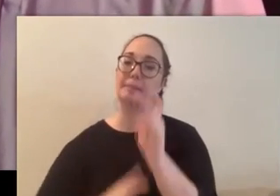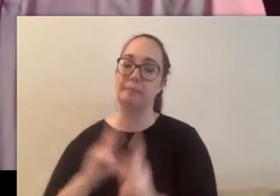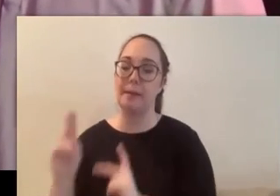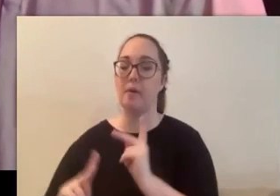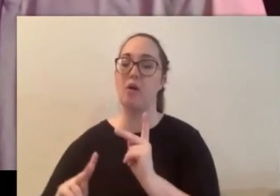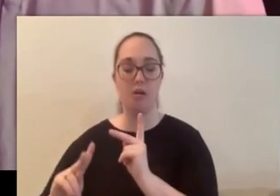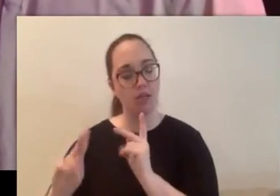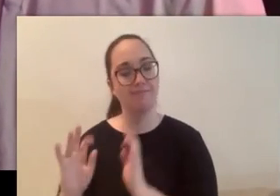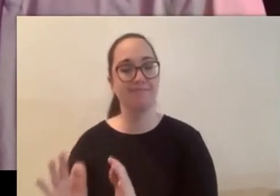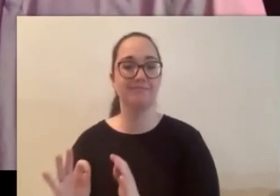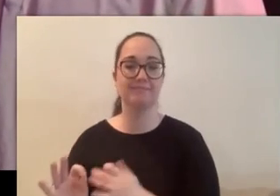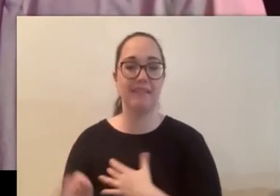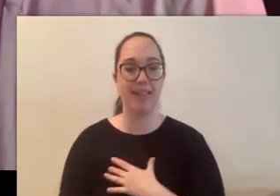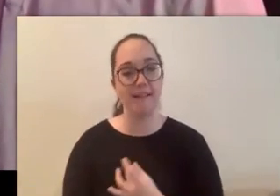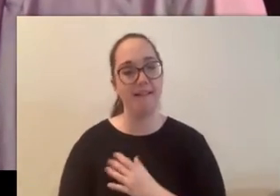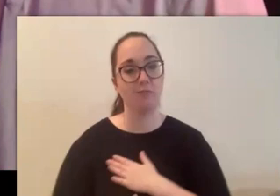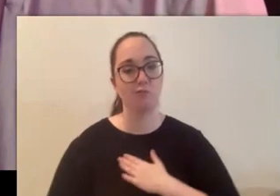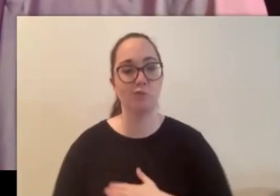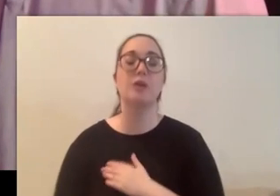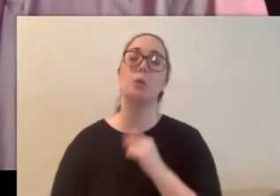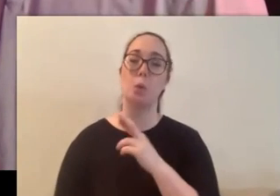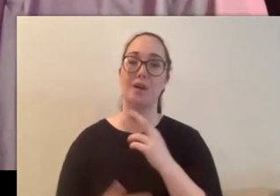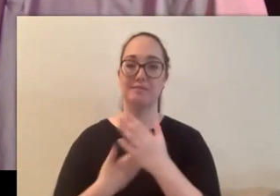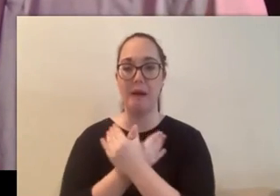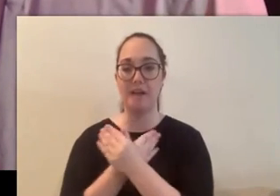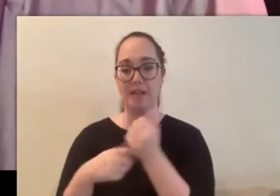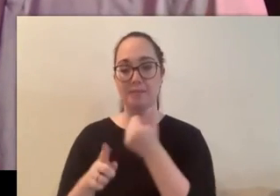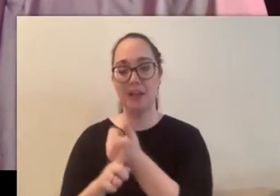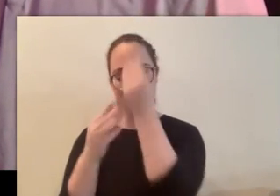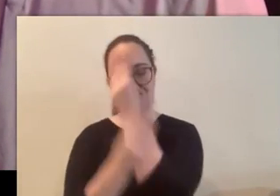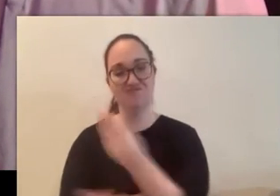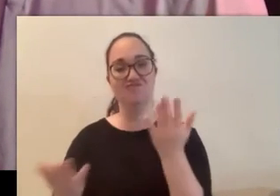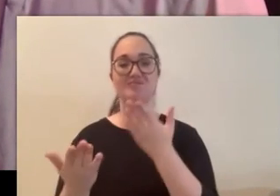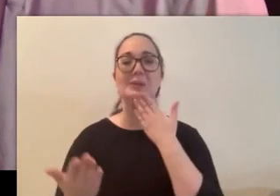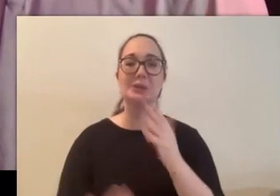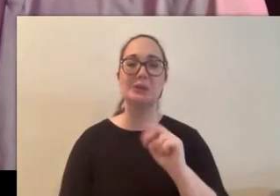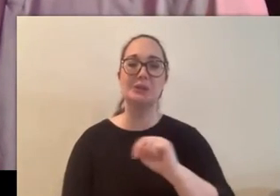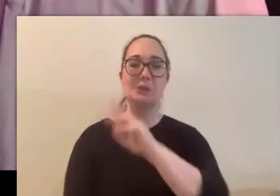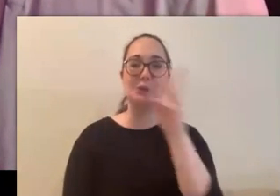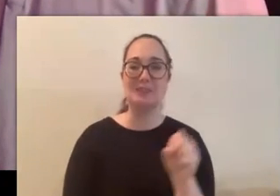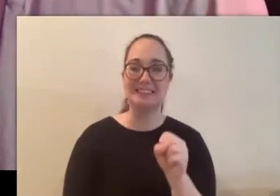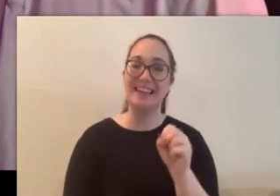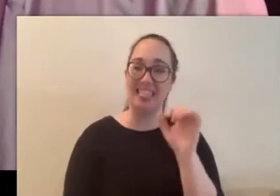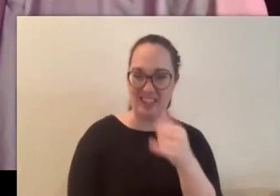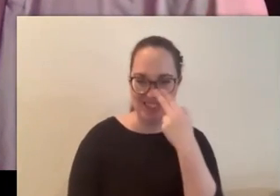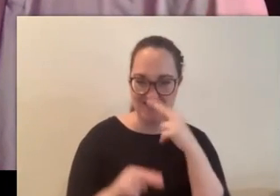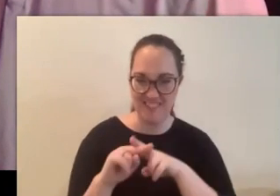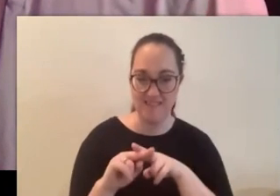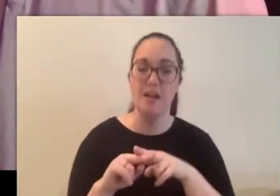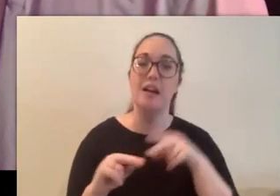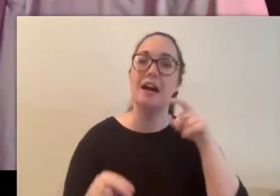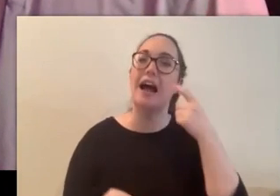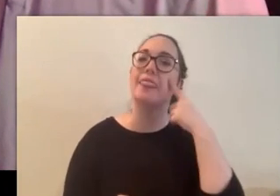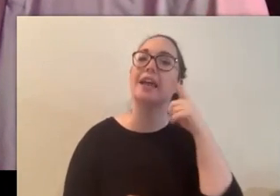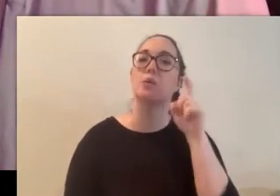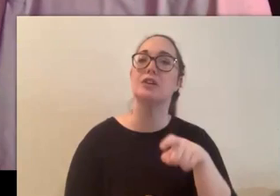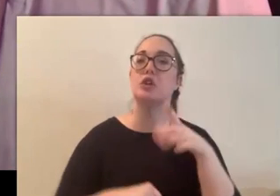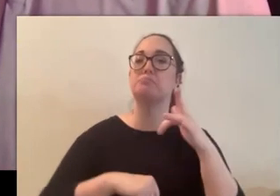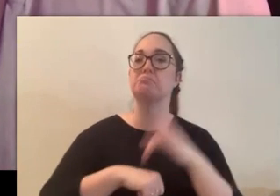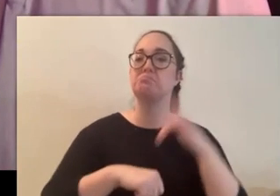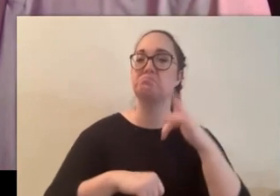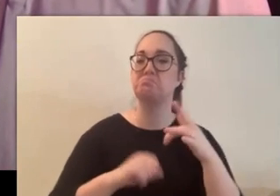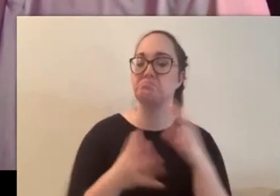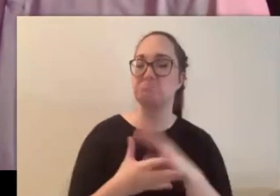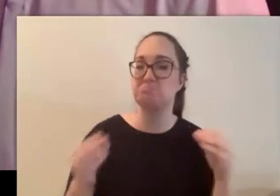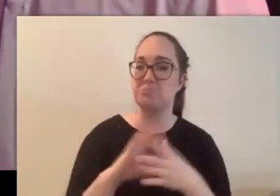um or bringing good news um that that was definitely super fun i think that we should touch on more evil fairies in the future though